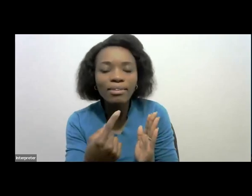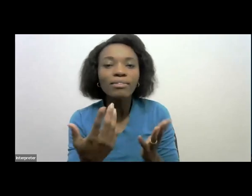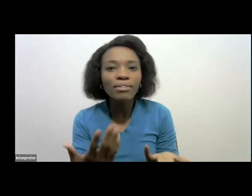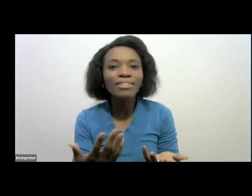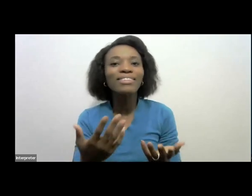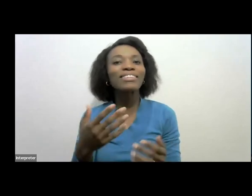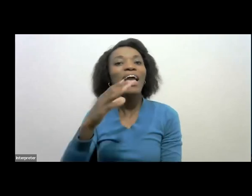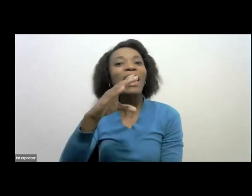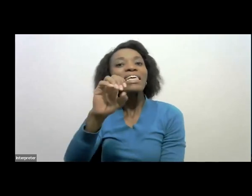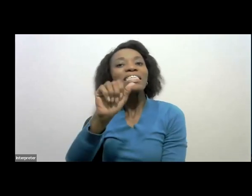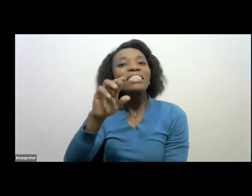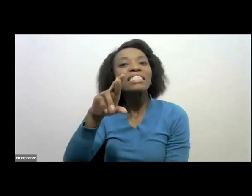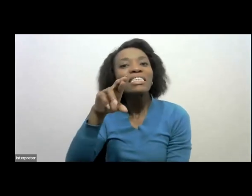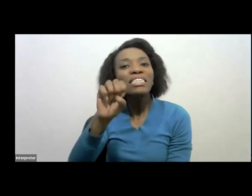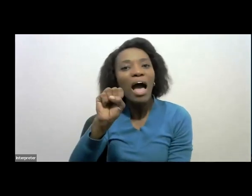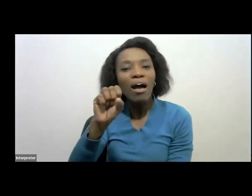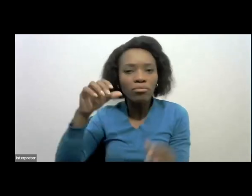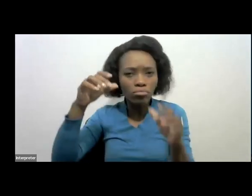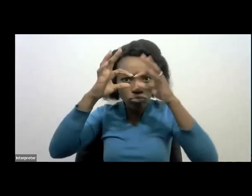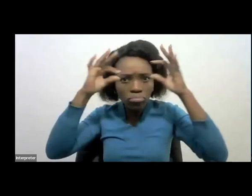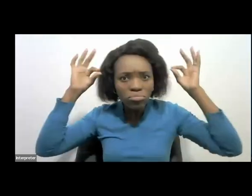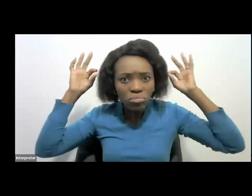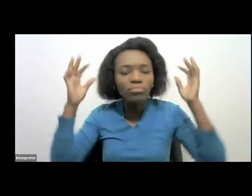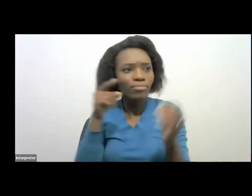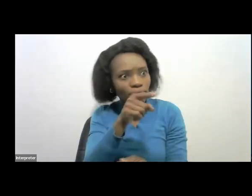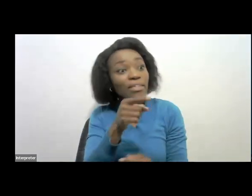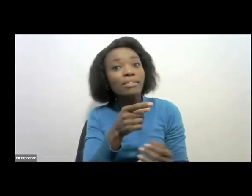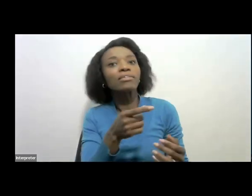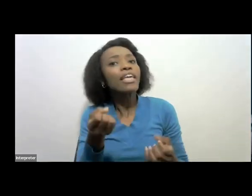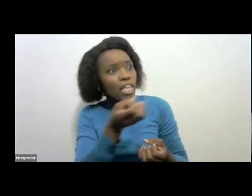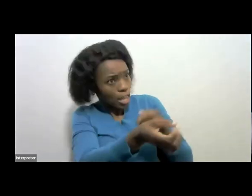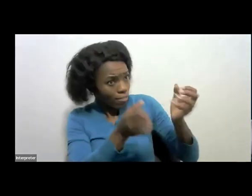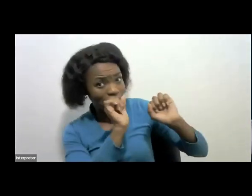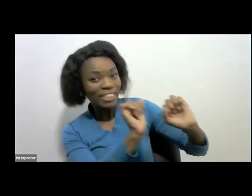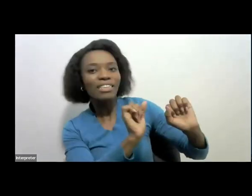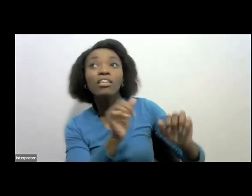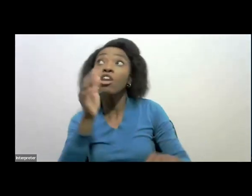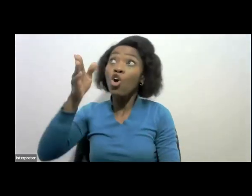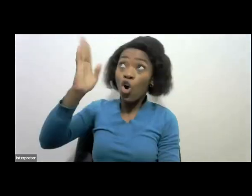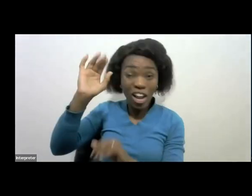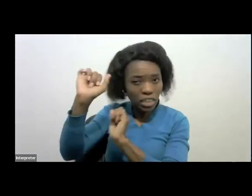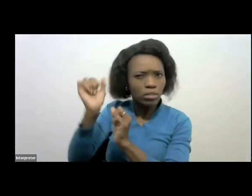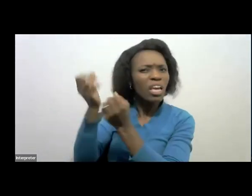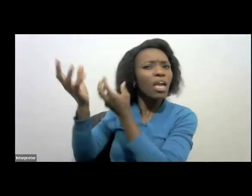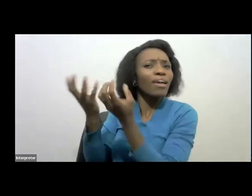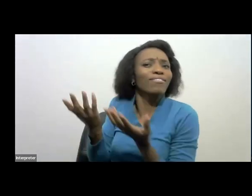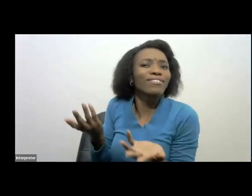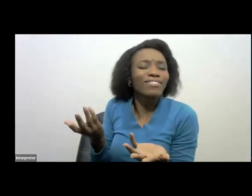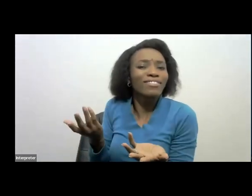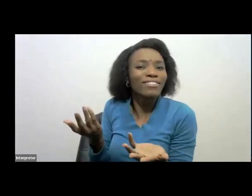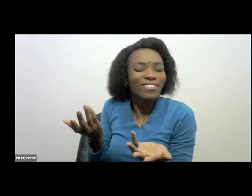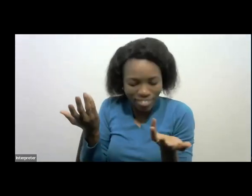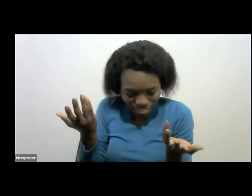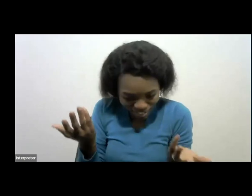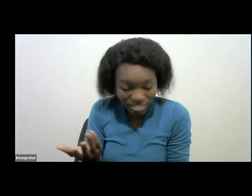what belongs to Caesar. And therefore, give to God what belongs to God. And you will